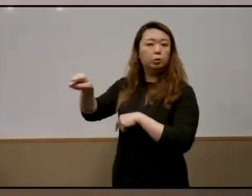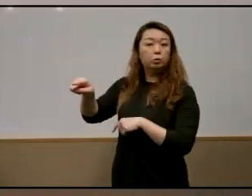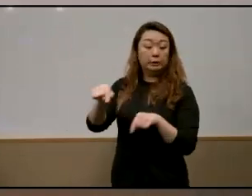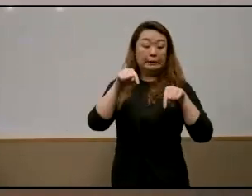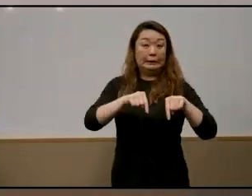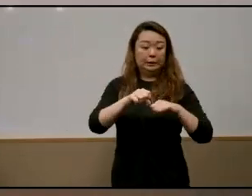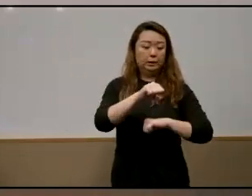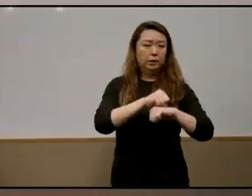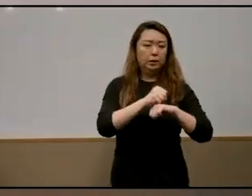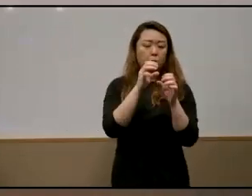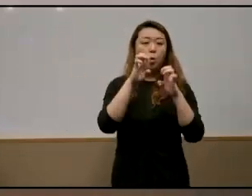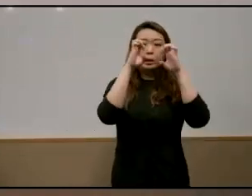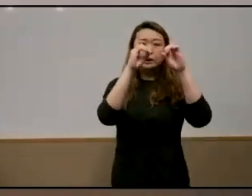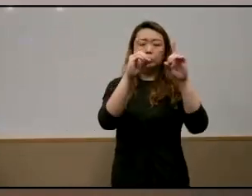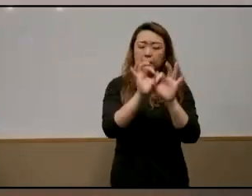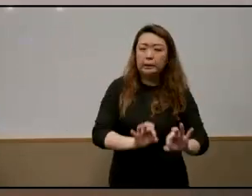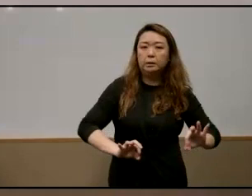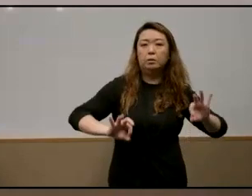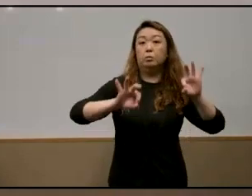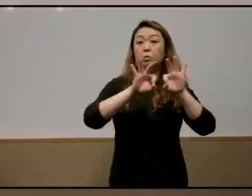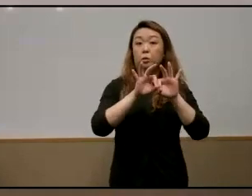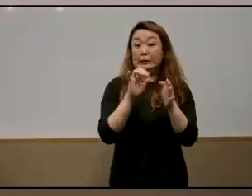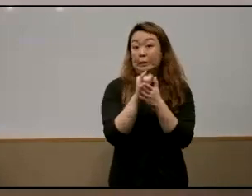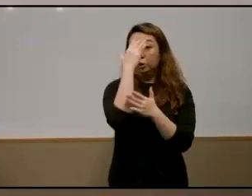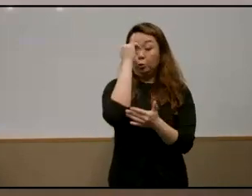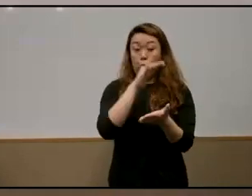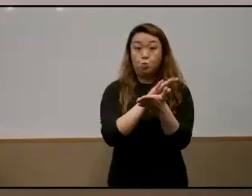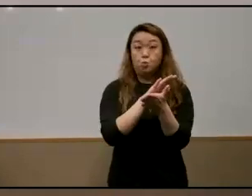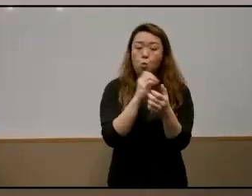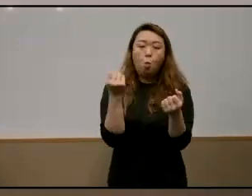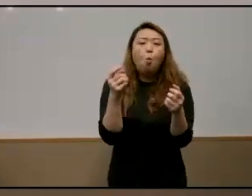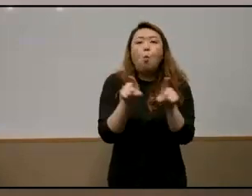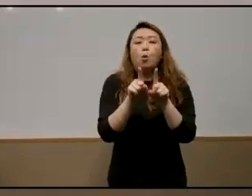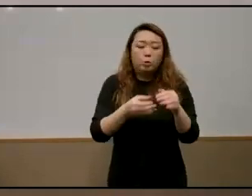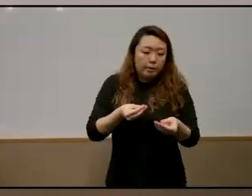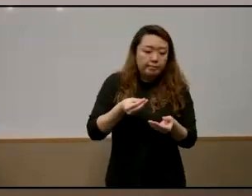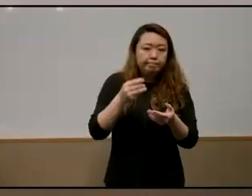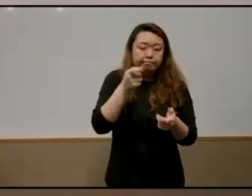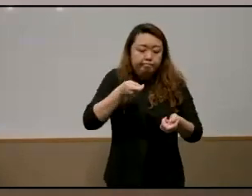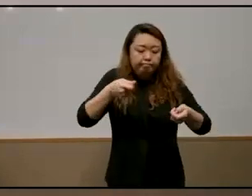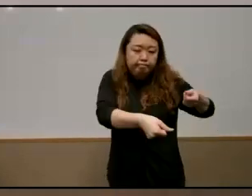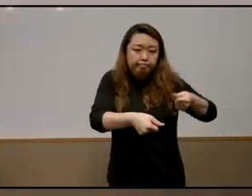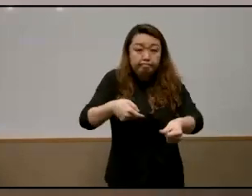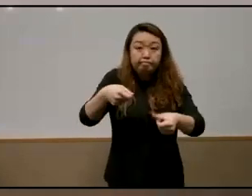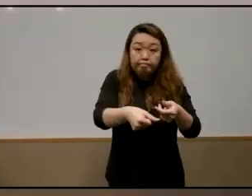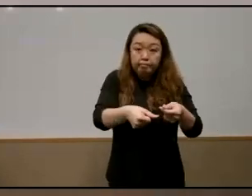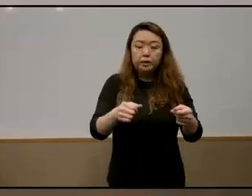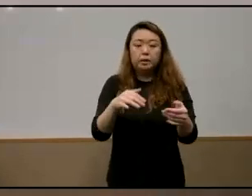to the rule so almost all schools in singapore are heavily subsidized they're virtually free and of reasonably high quality as well